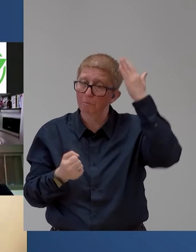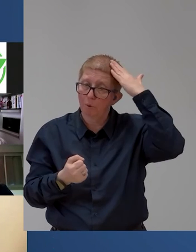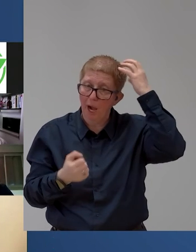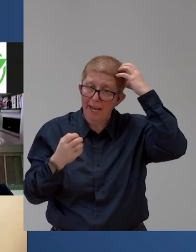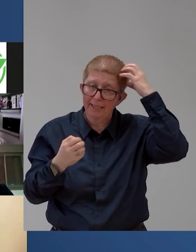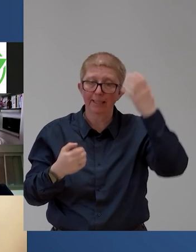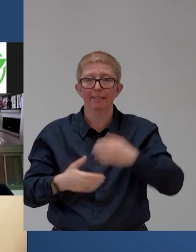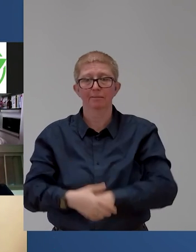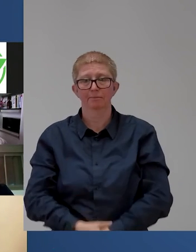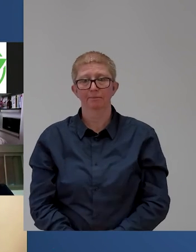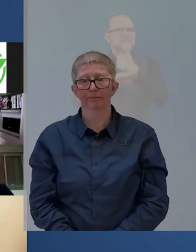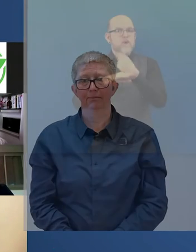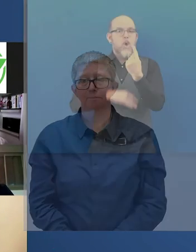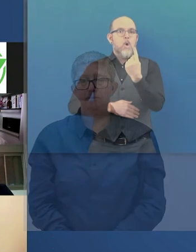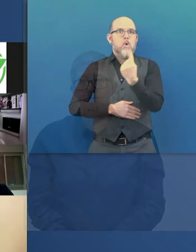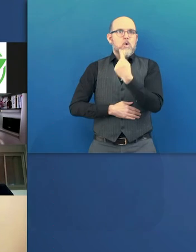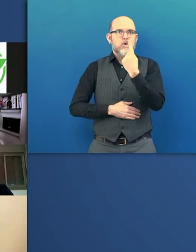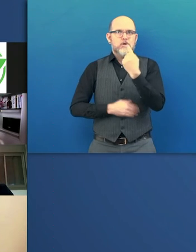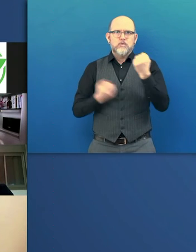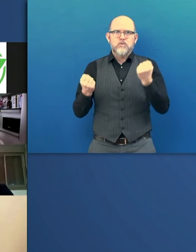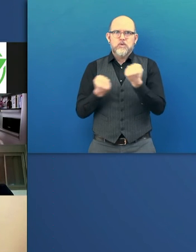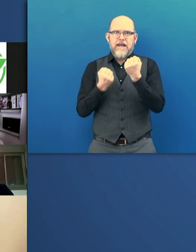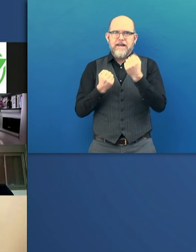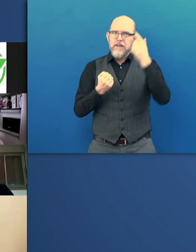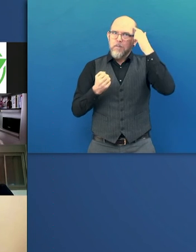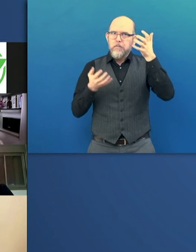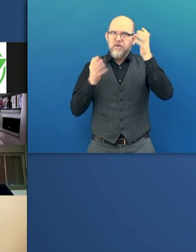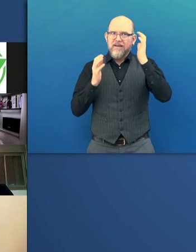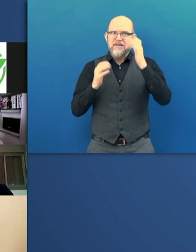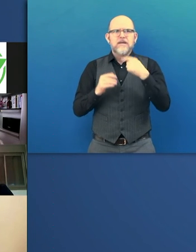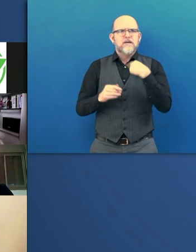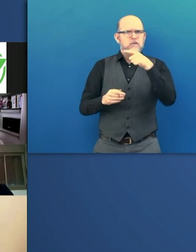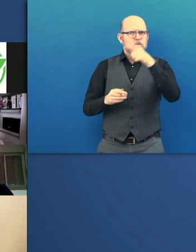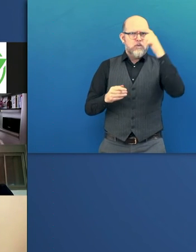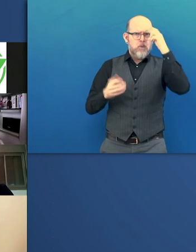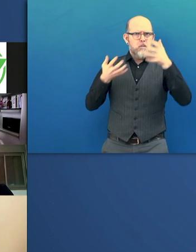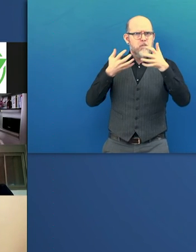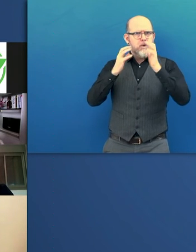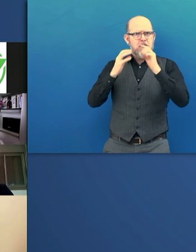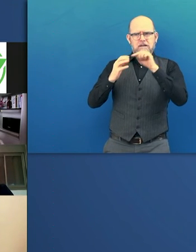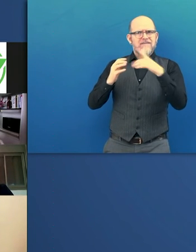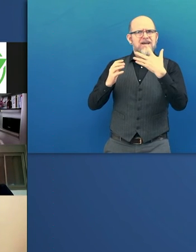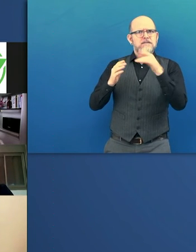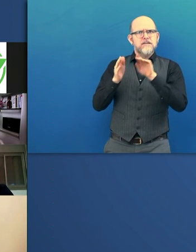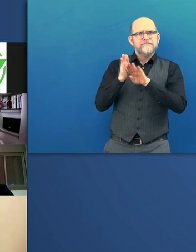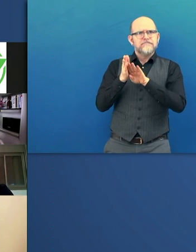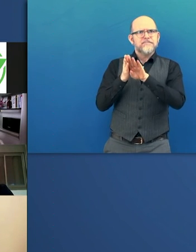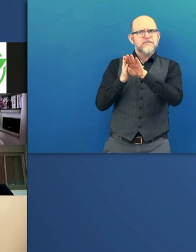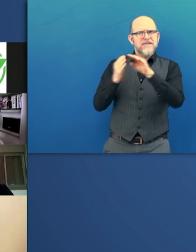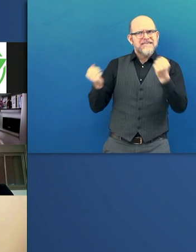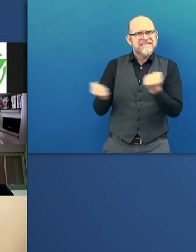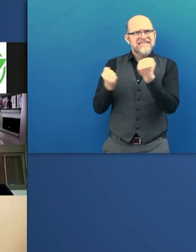Brain. And Auto Train Brain is a brain performance improvement is for